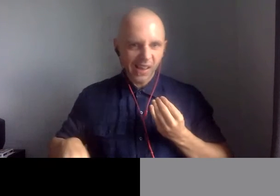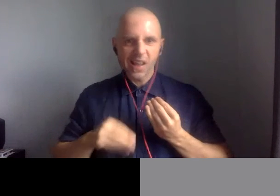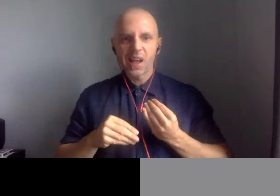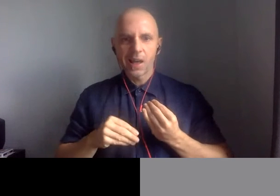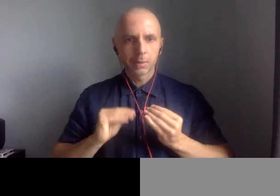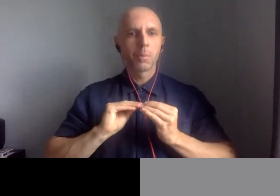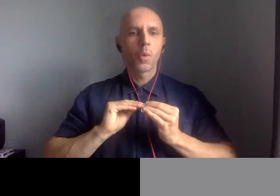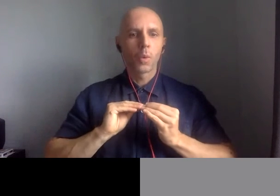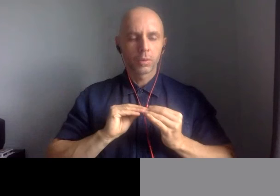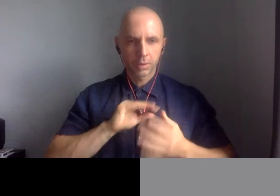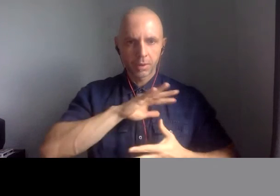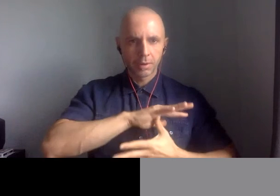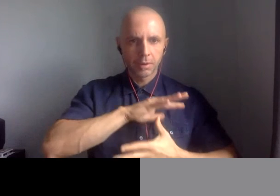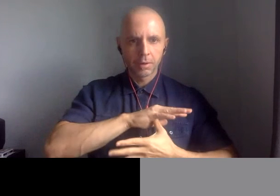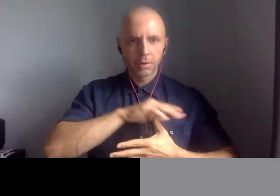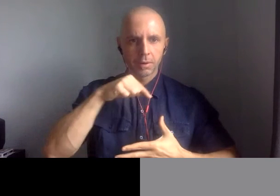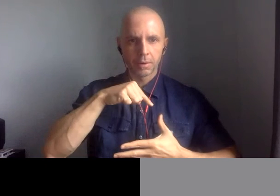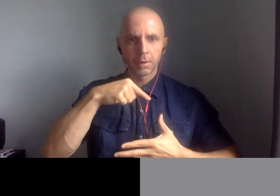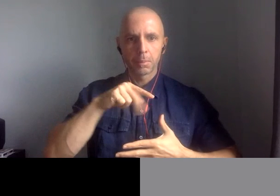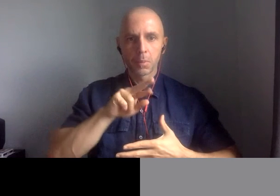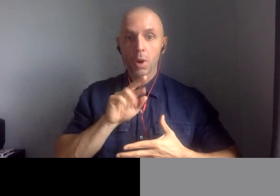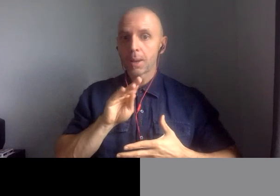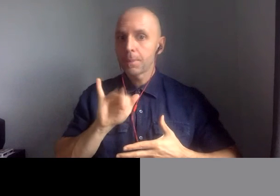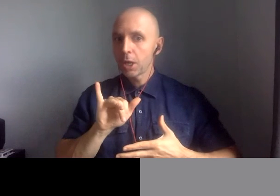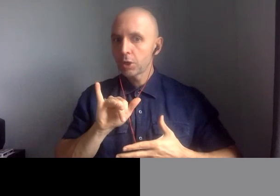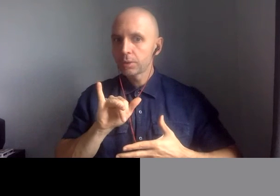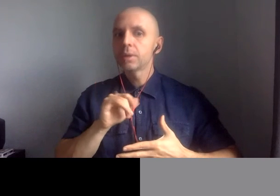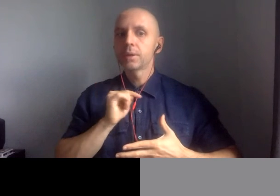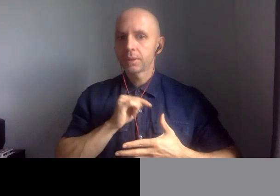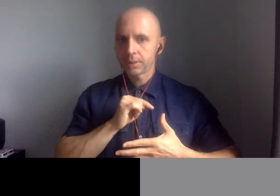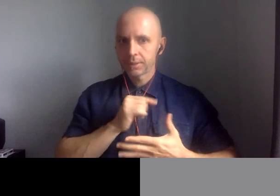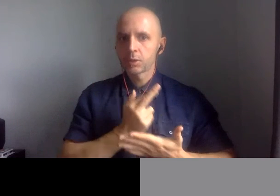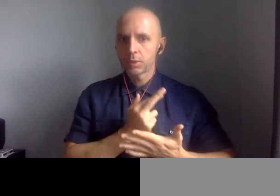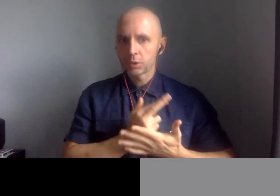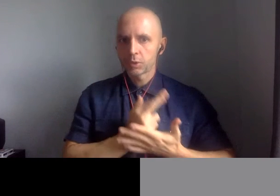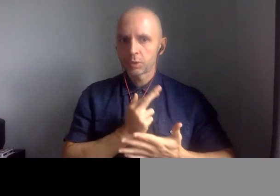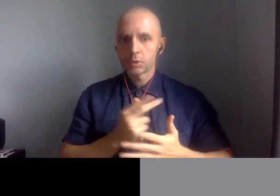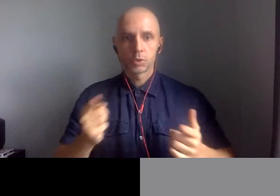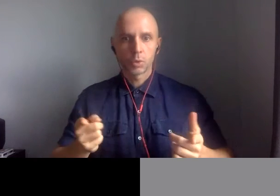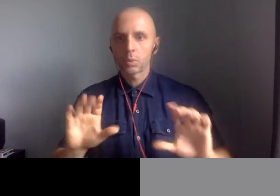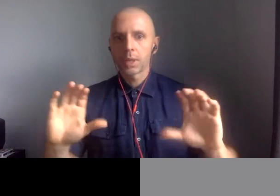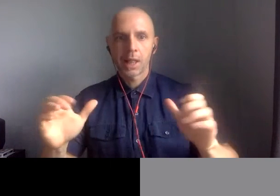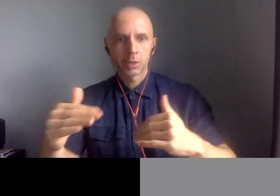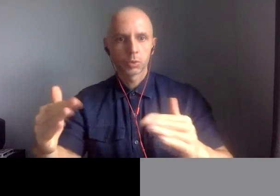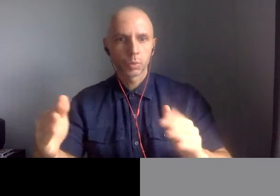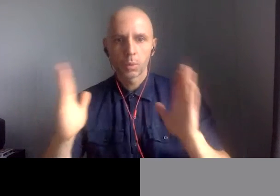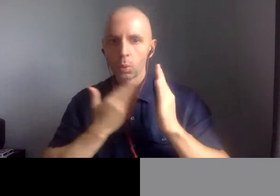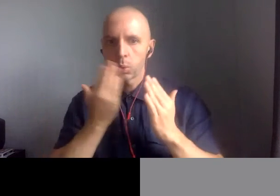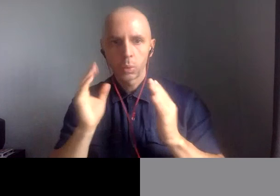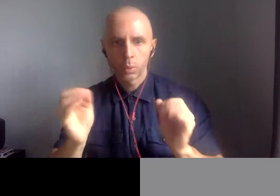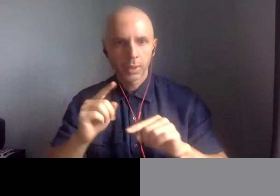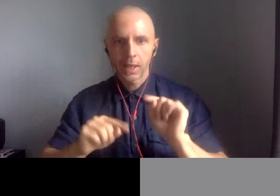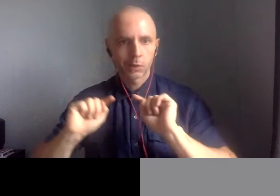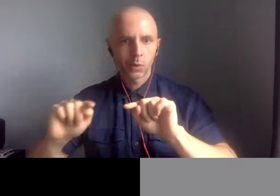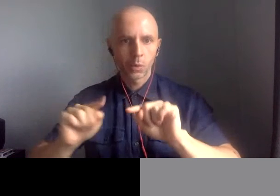students, we could have more students go to the Imperial War Museum archives, more students go to the British Library, more